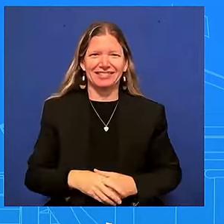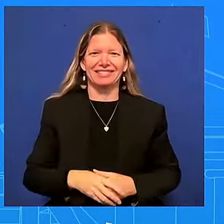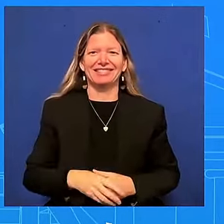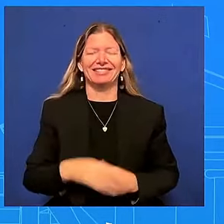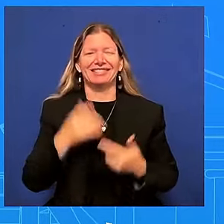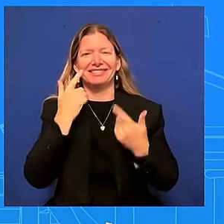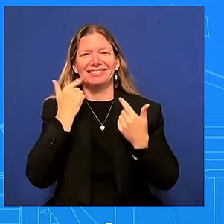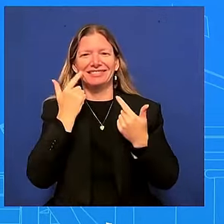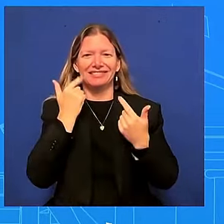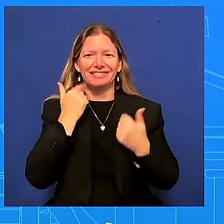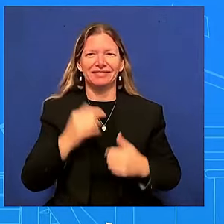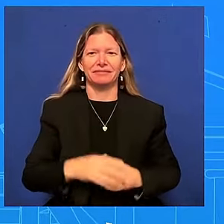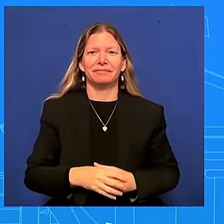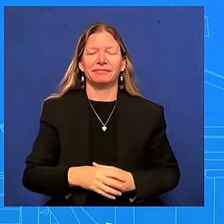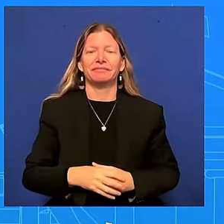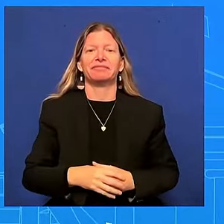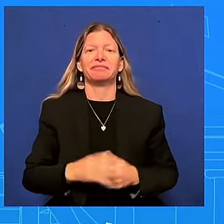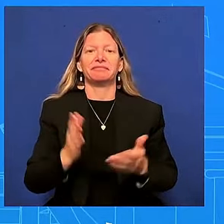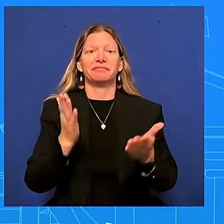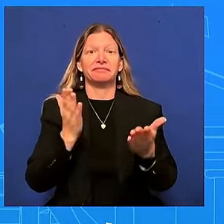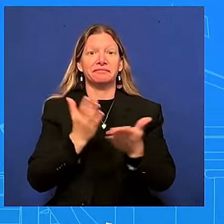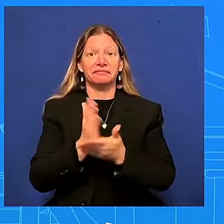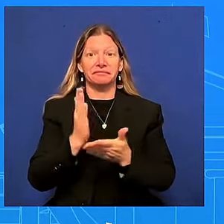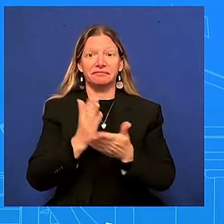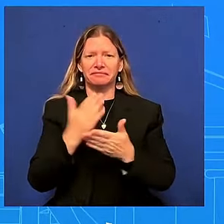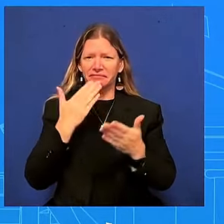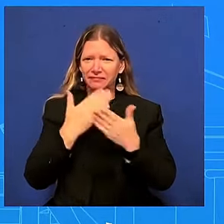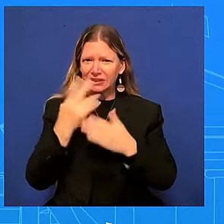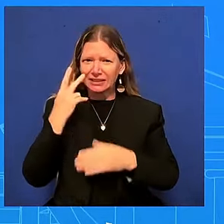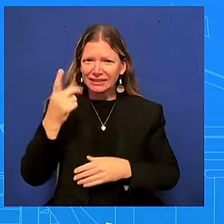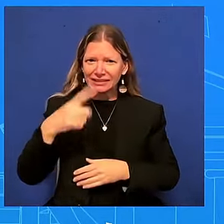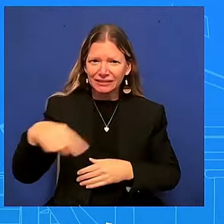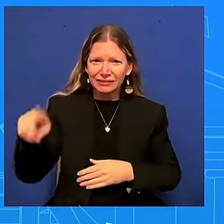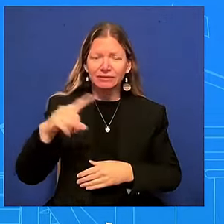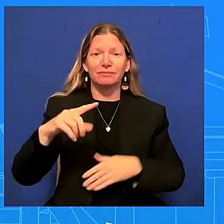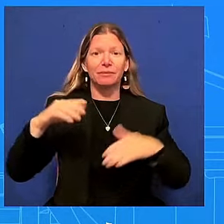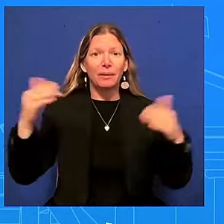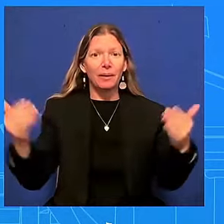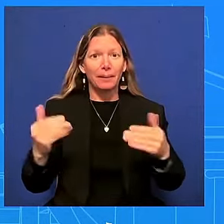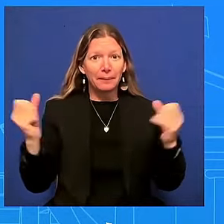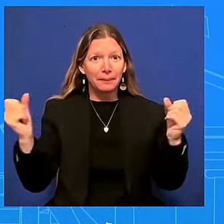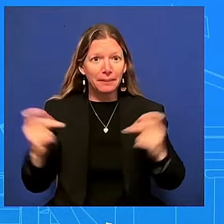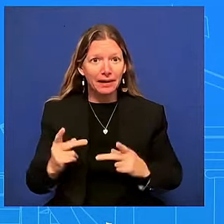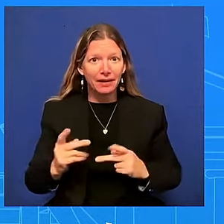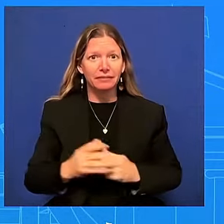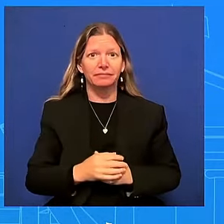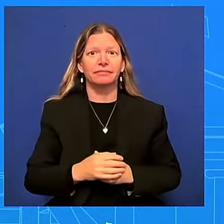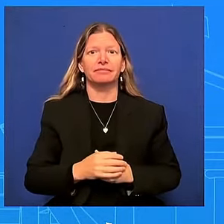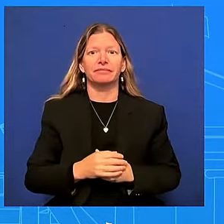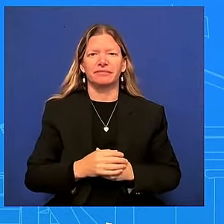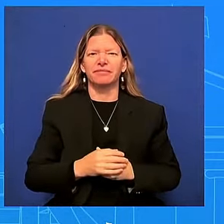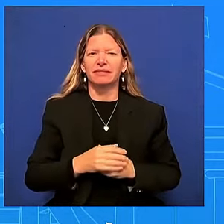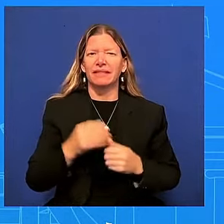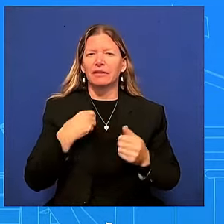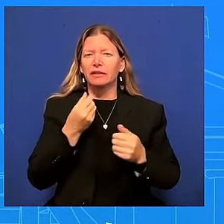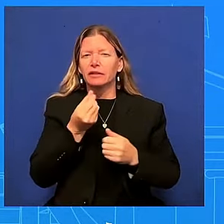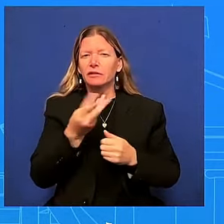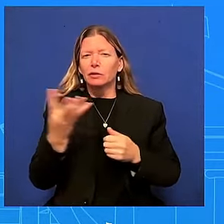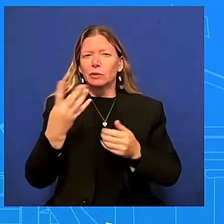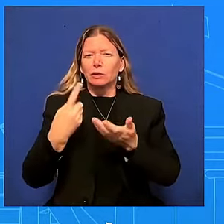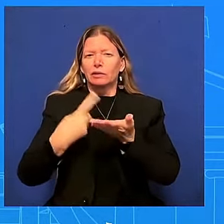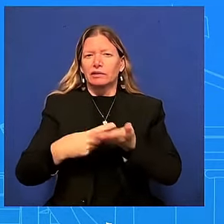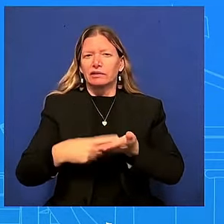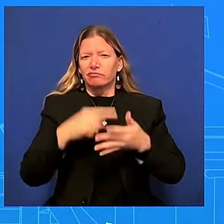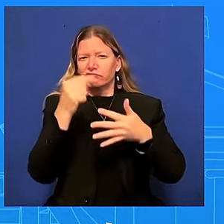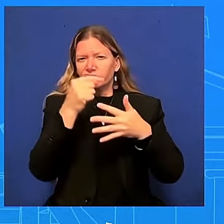it's good to see everybody welcome back um have a couple things at the top I know it's been a while since we've done this so please